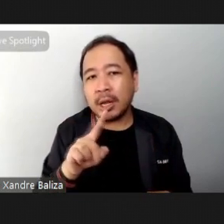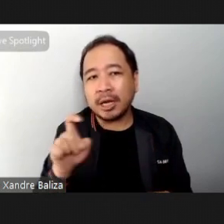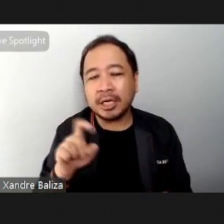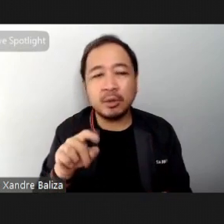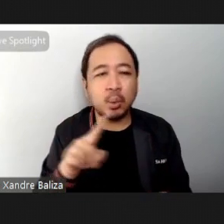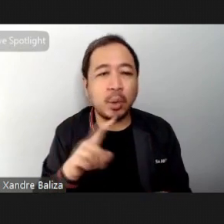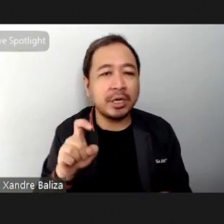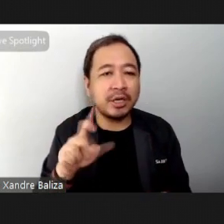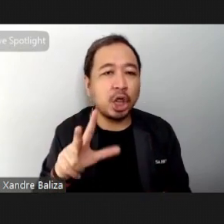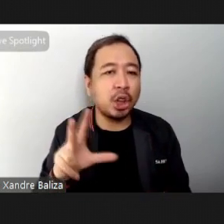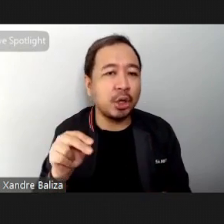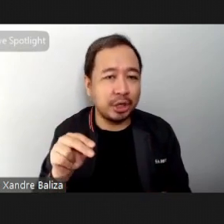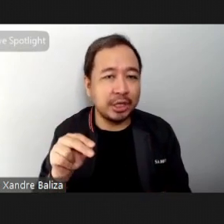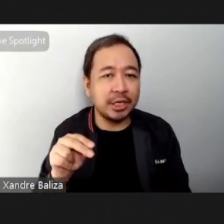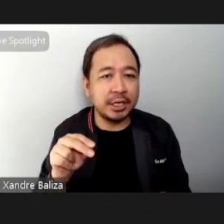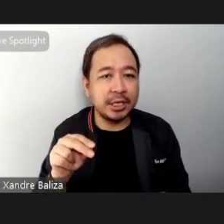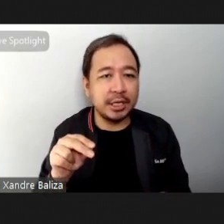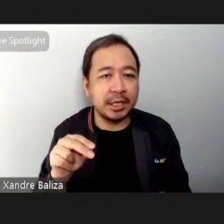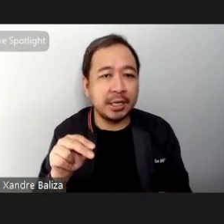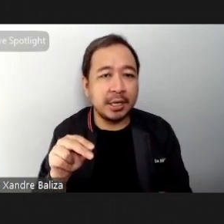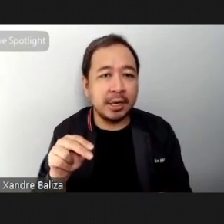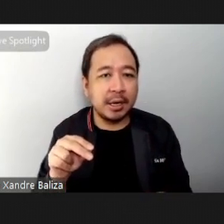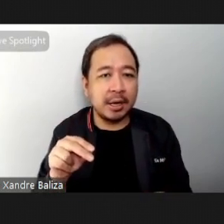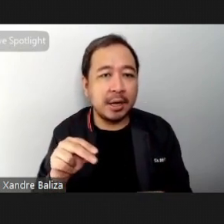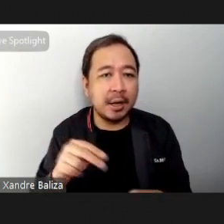and you want to maintain